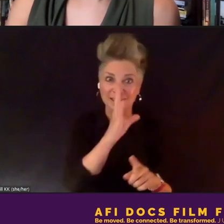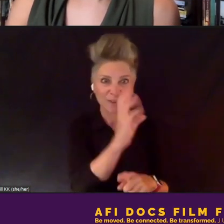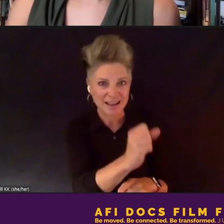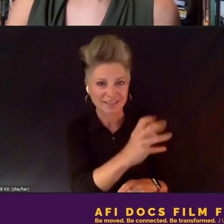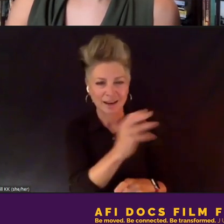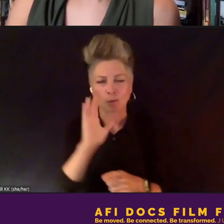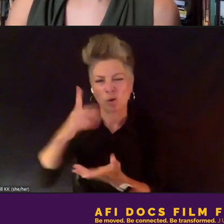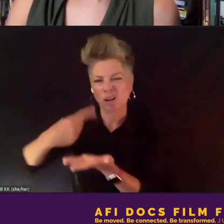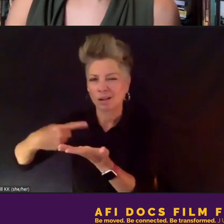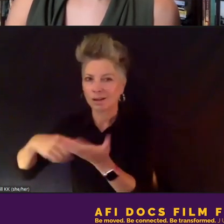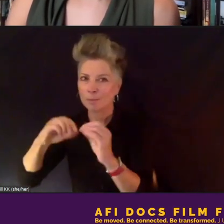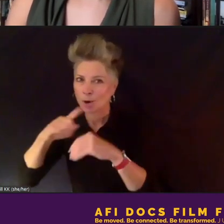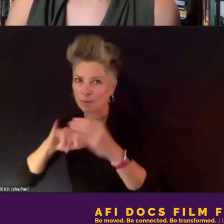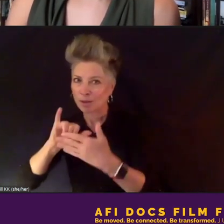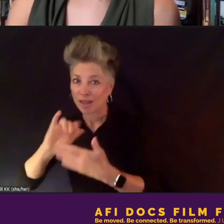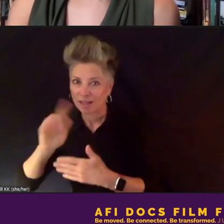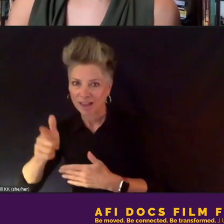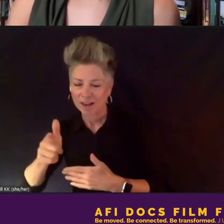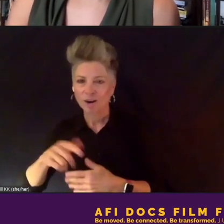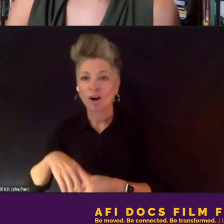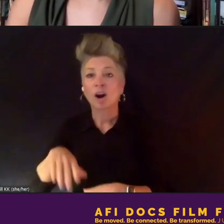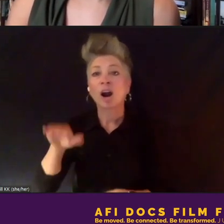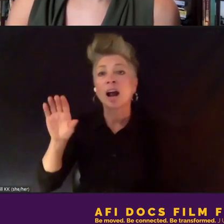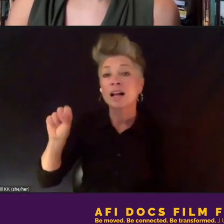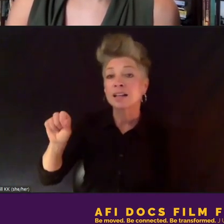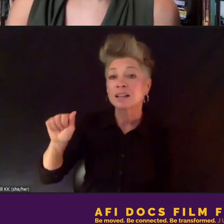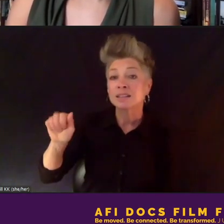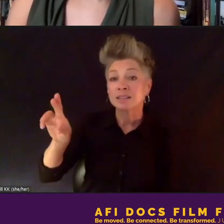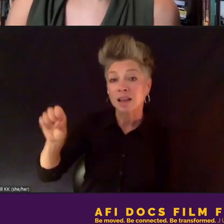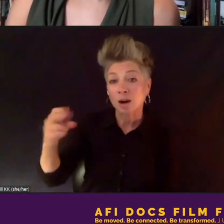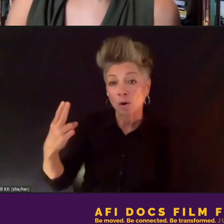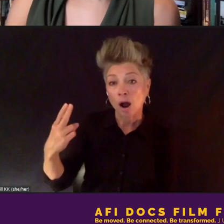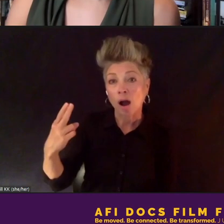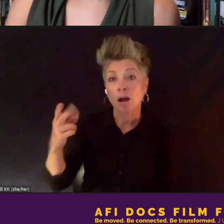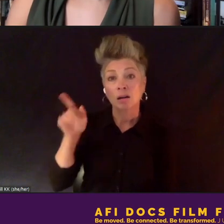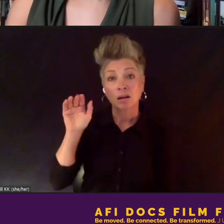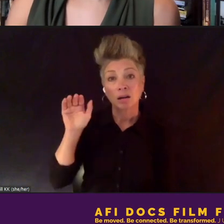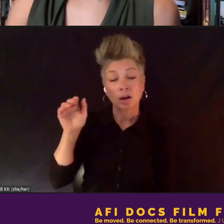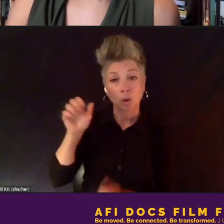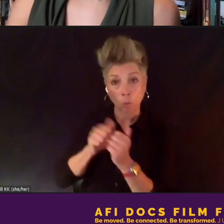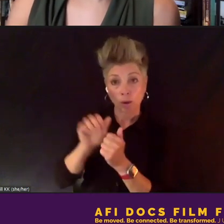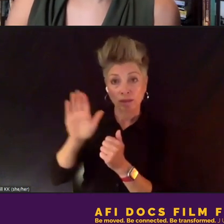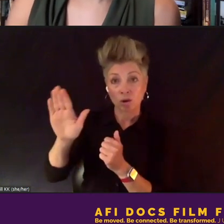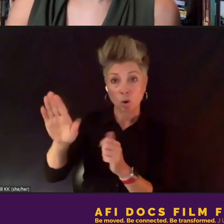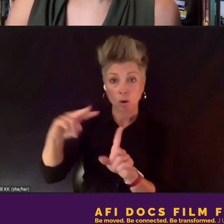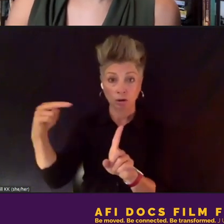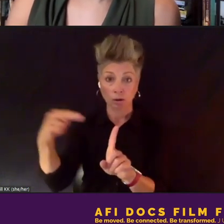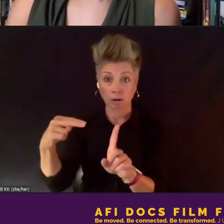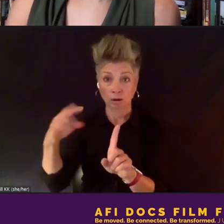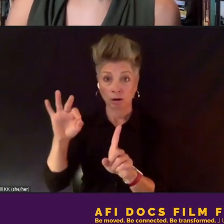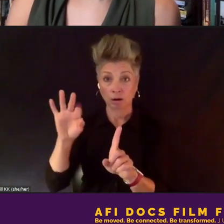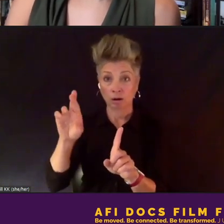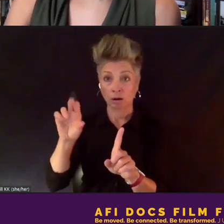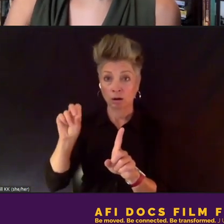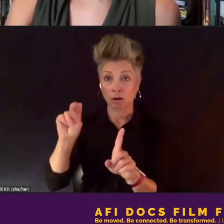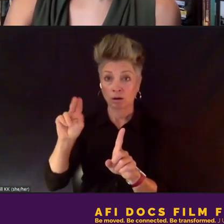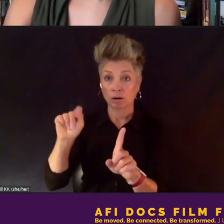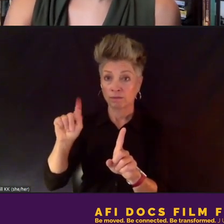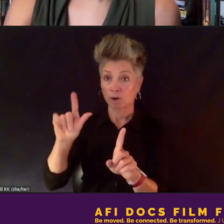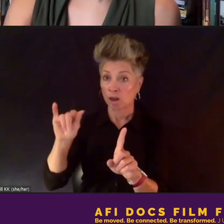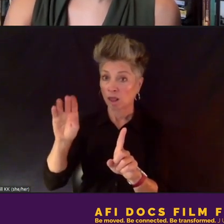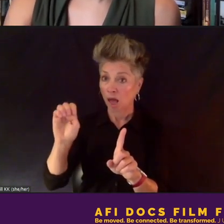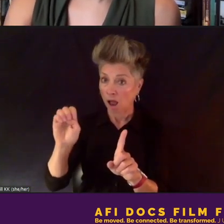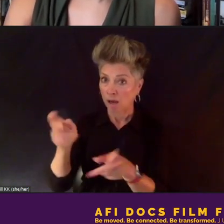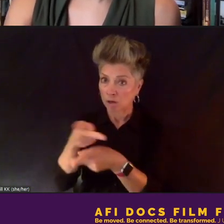And Sarah, I'd love to bring you in. mean, given your lens at Frontline overseeing these films, you know, when when you're